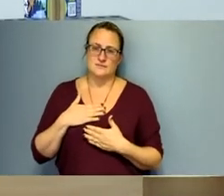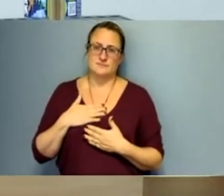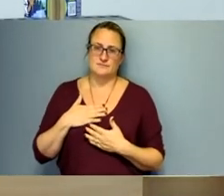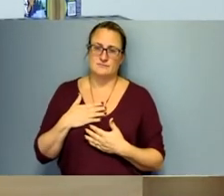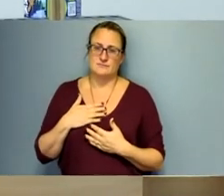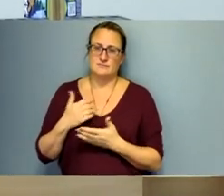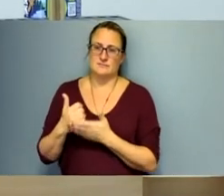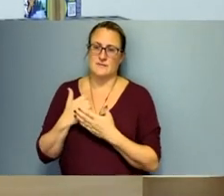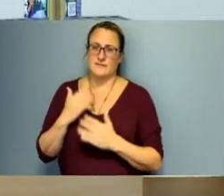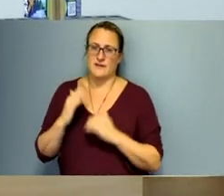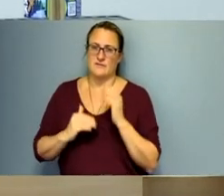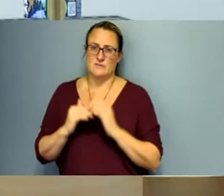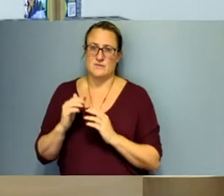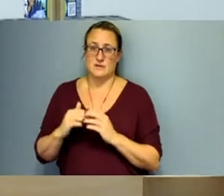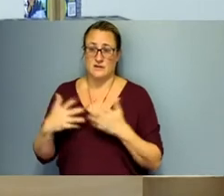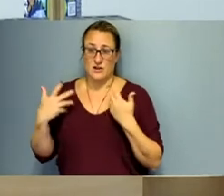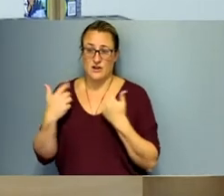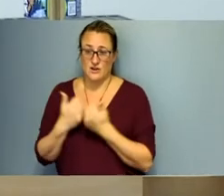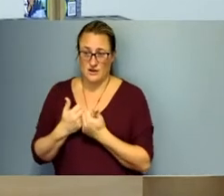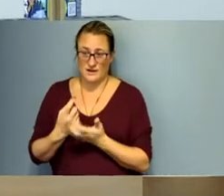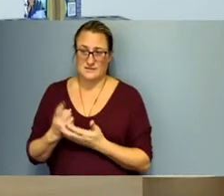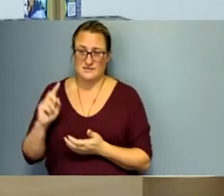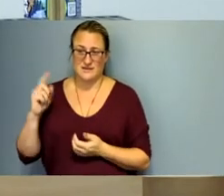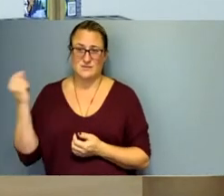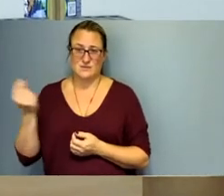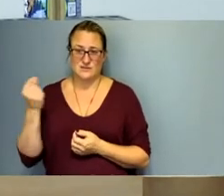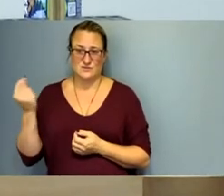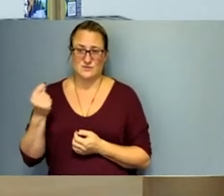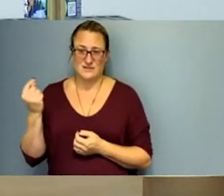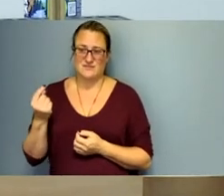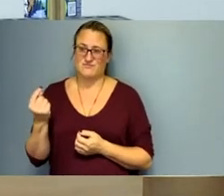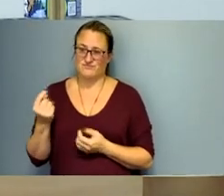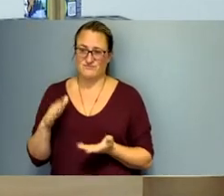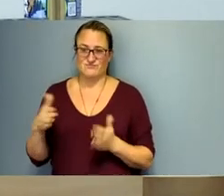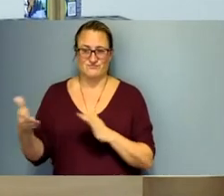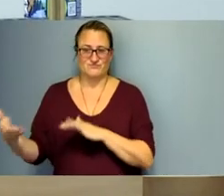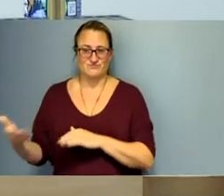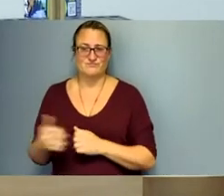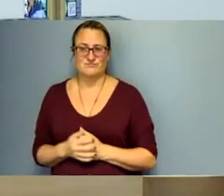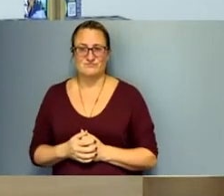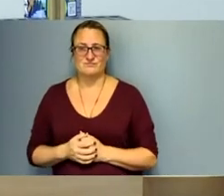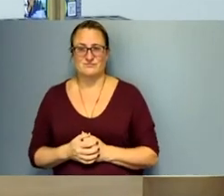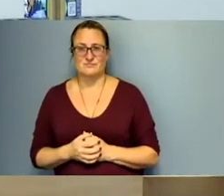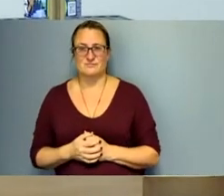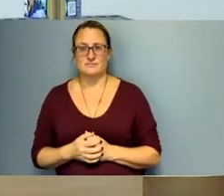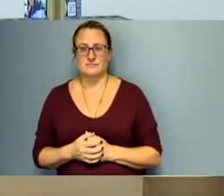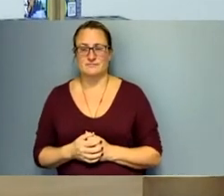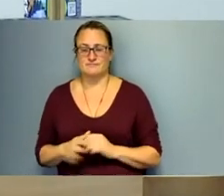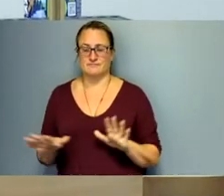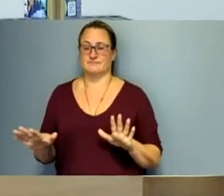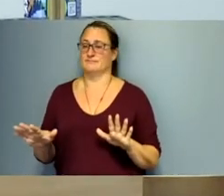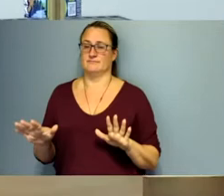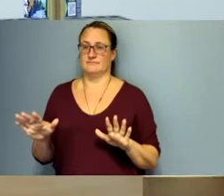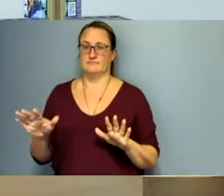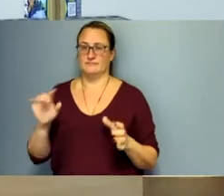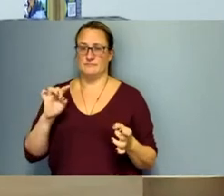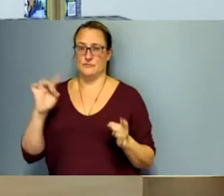uh she died in a car accident last tuesday uh you know just just a tragedy